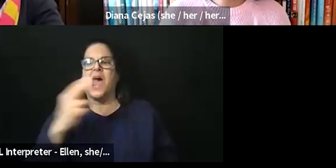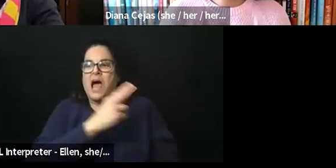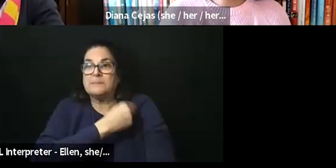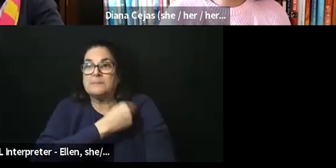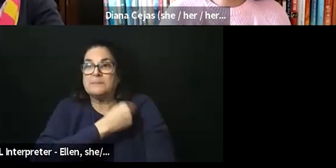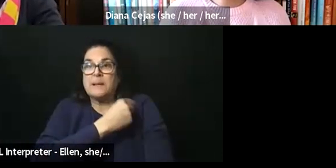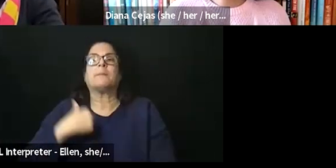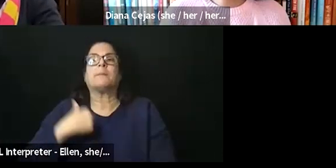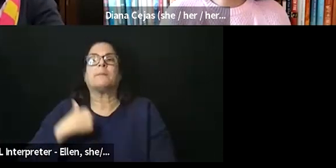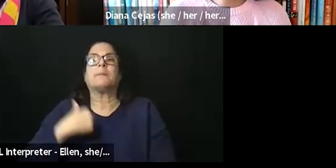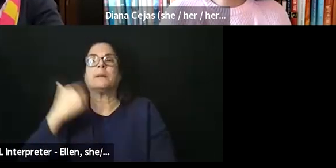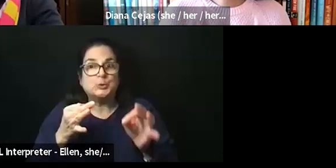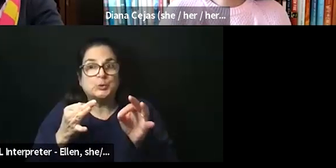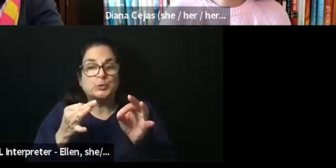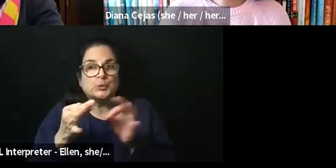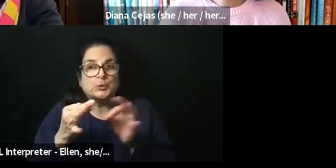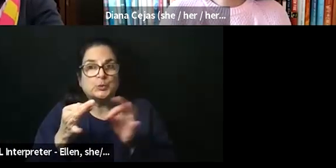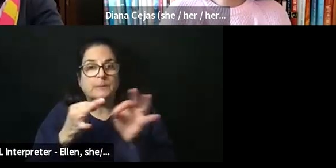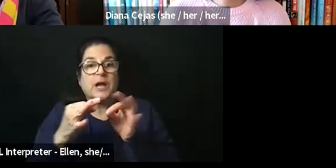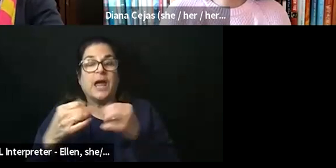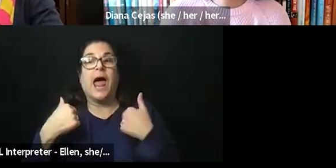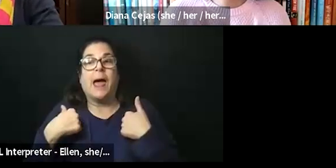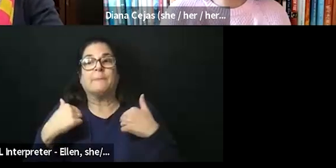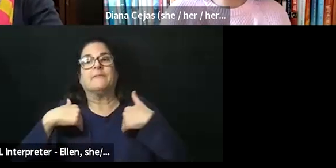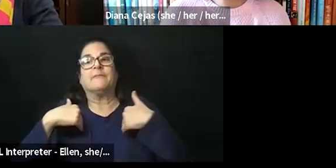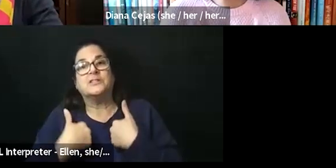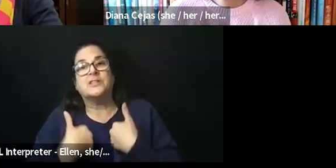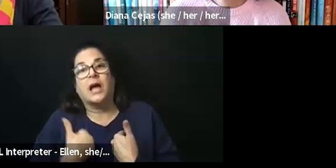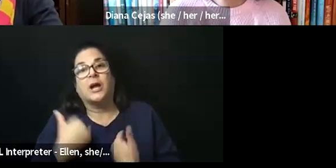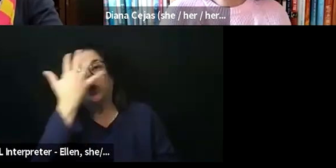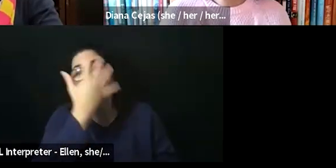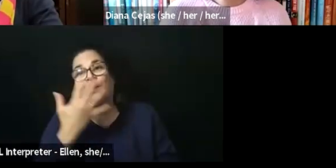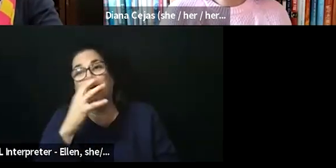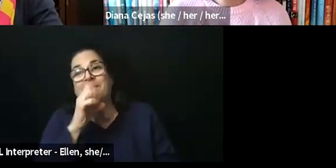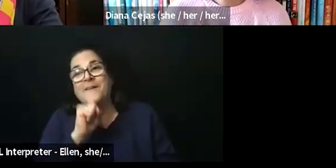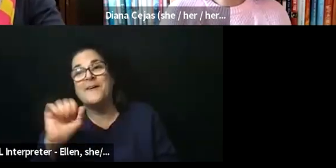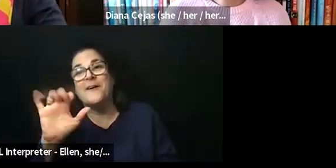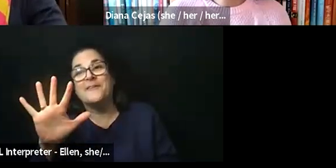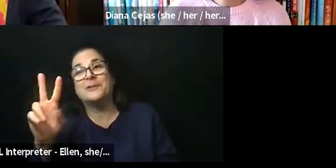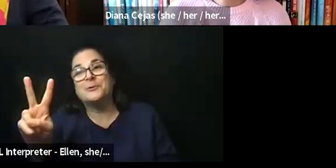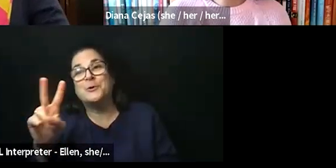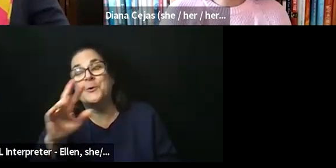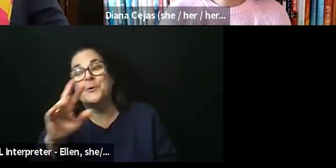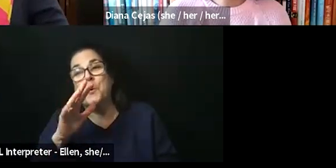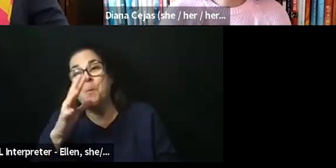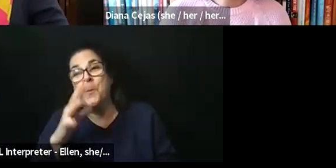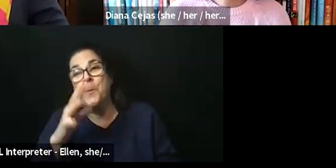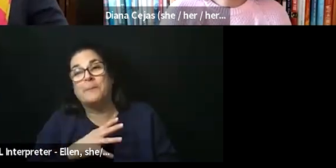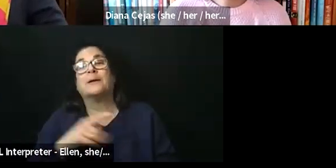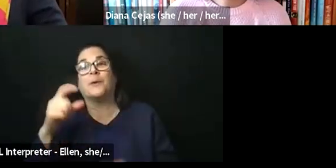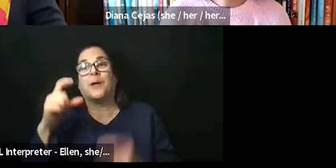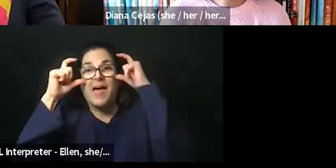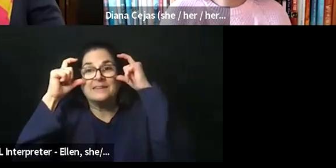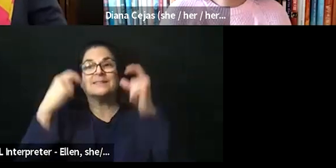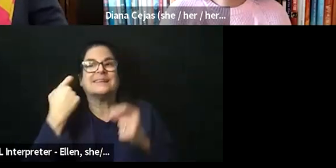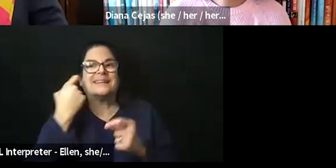that I am a very tired looking 52 year old woman with glasses. I just had surgery last month. So this is actually one